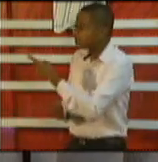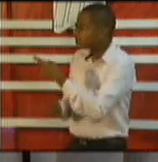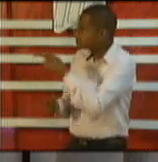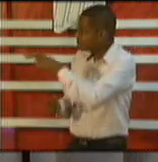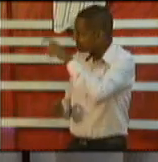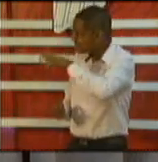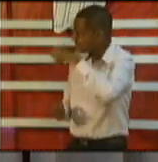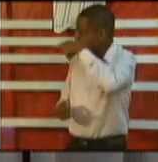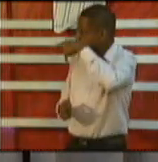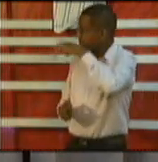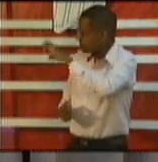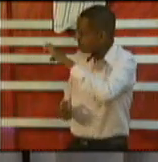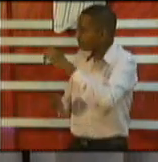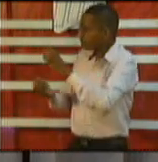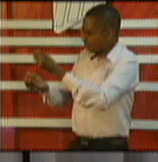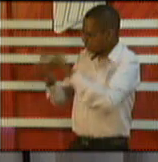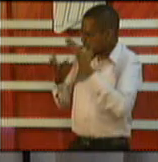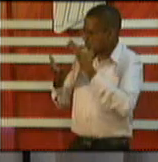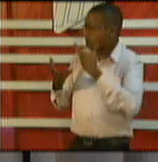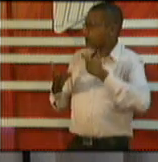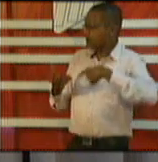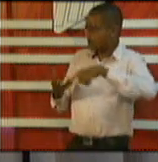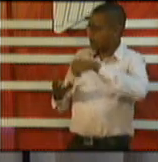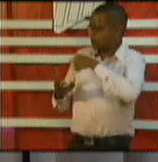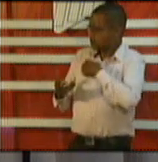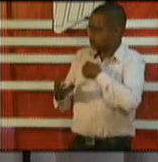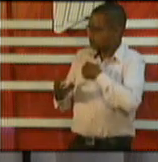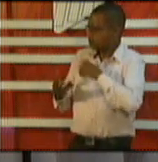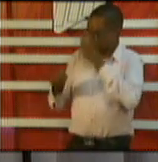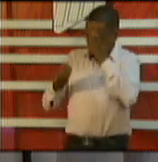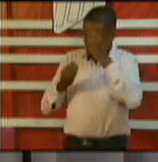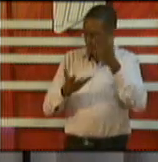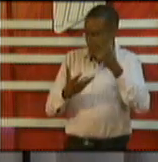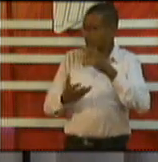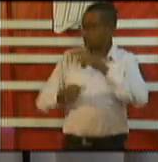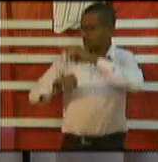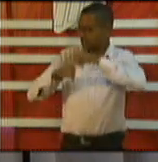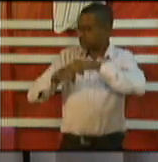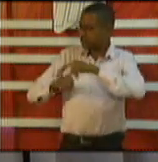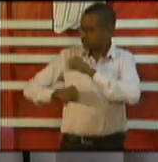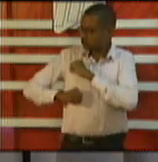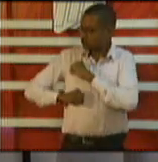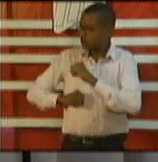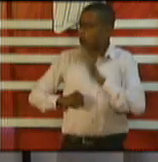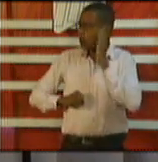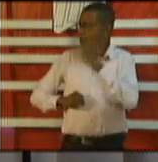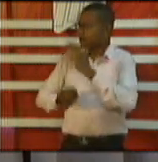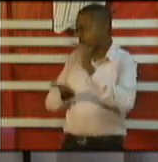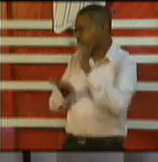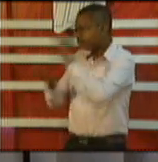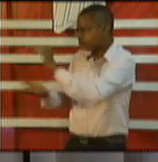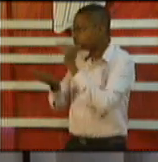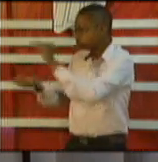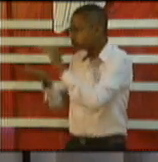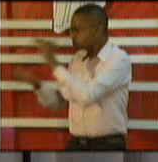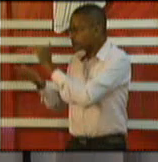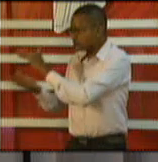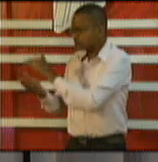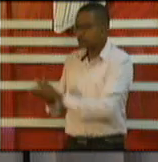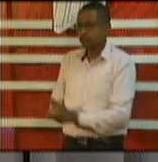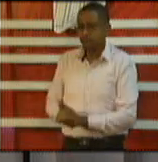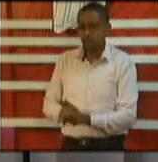security and we will provide it we are not going to be lax on that at all so whatever PPE gear that is needed including the